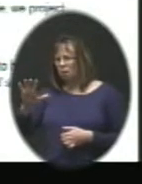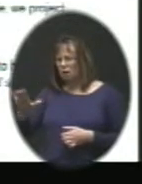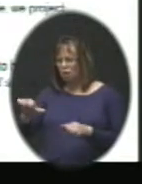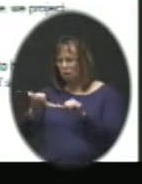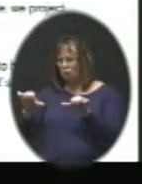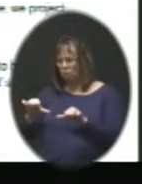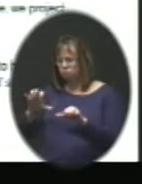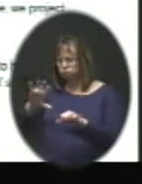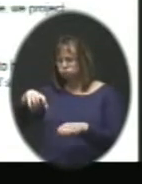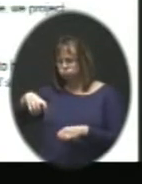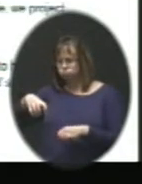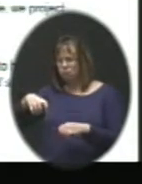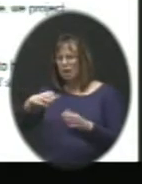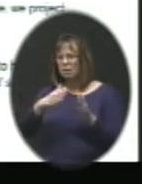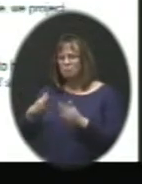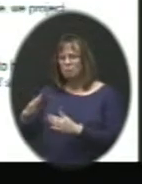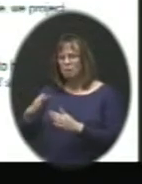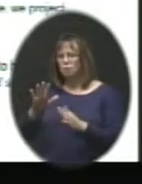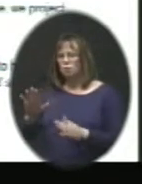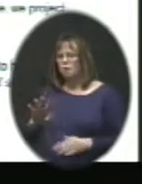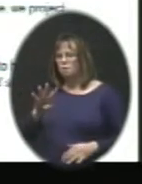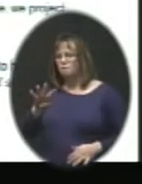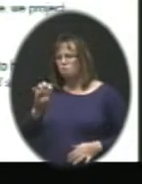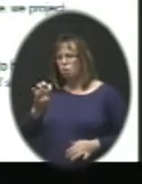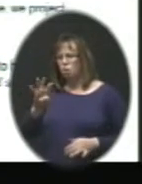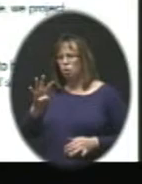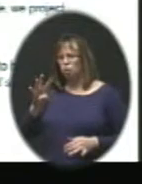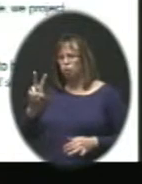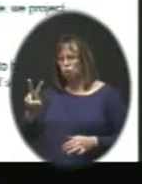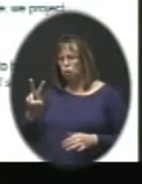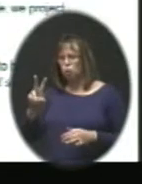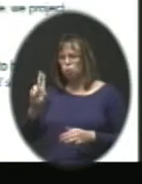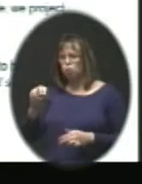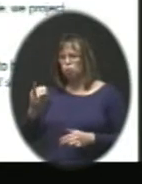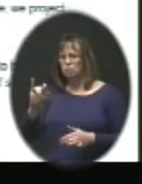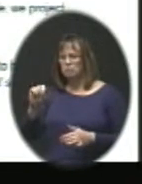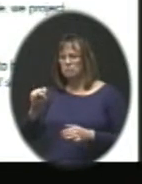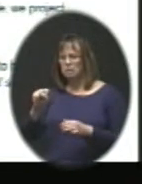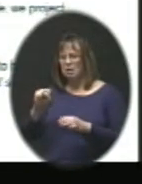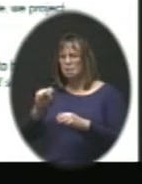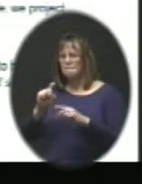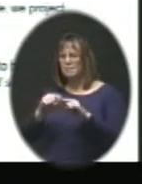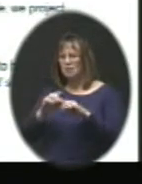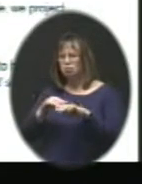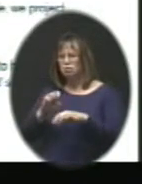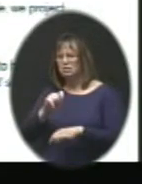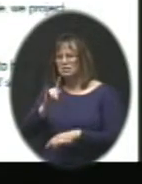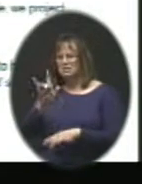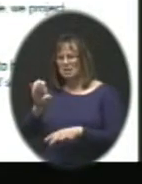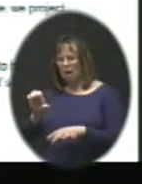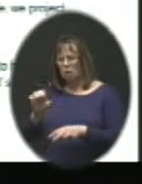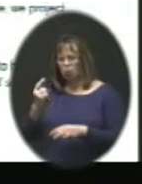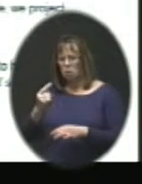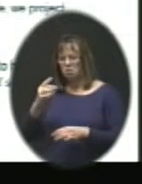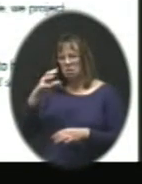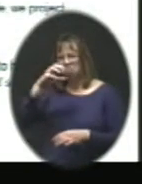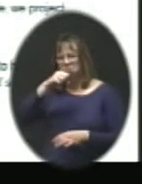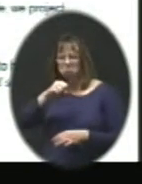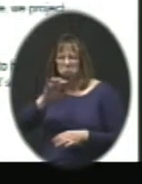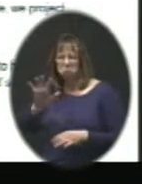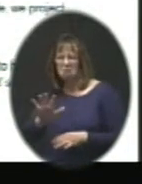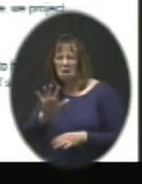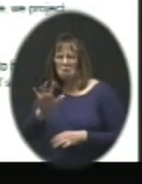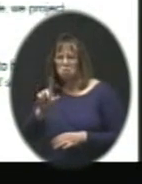It is planned for about 402 units. And based on the style of these units, we honestly only anticipate about 20